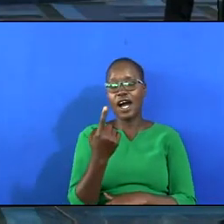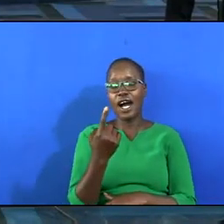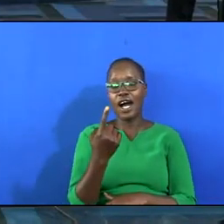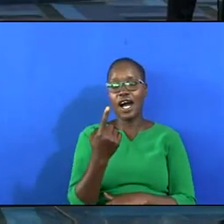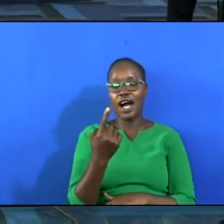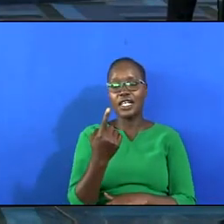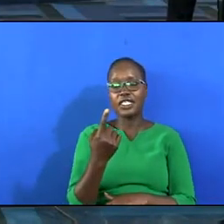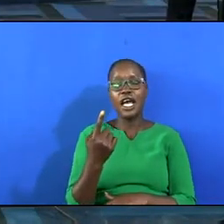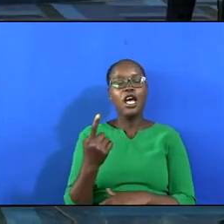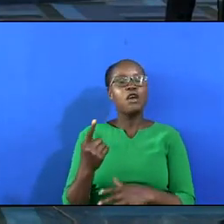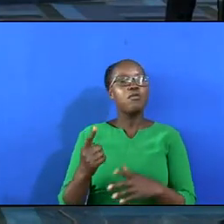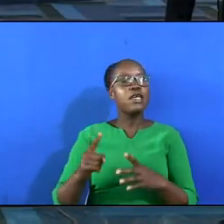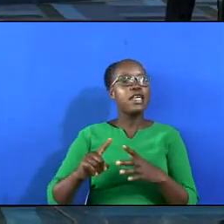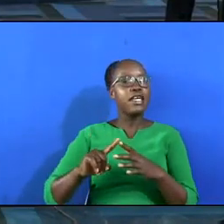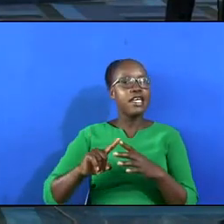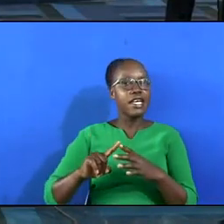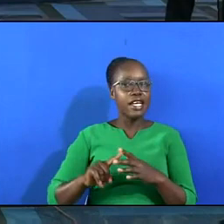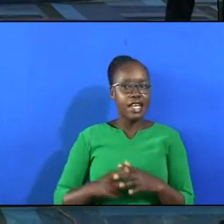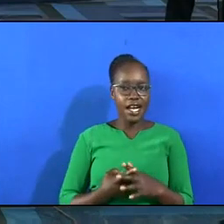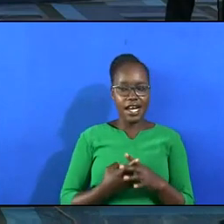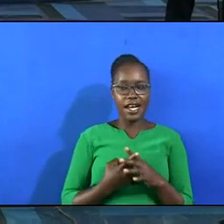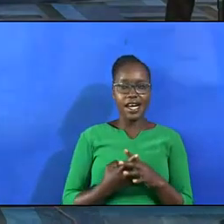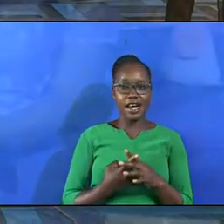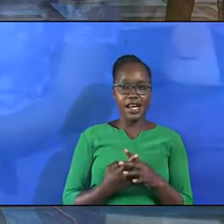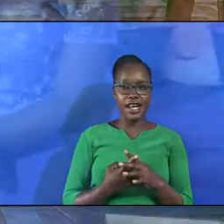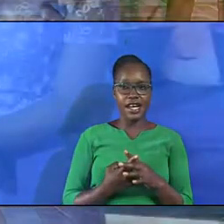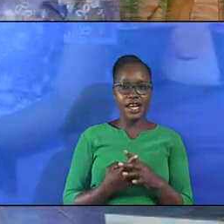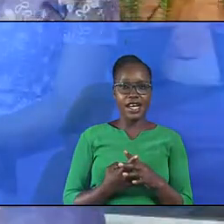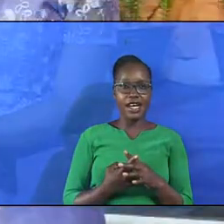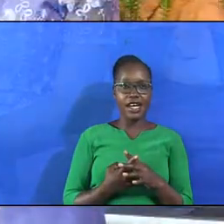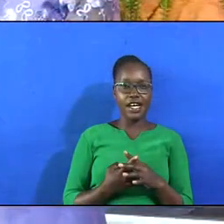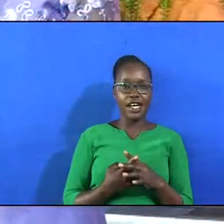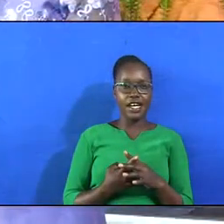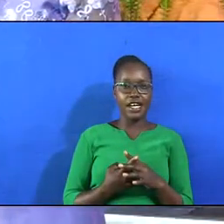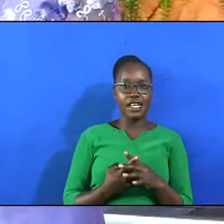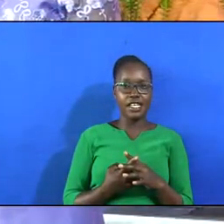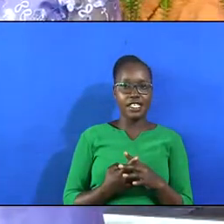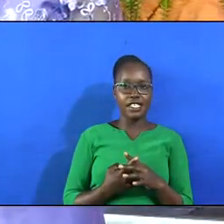must be alive